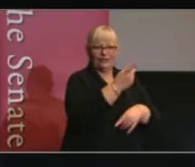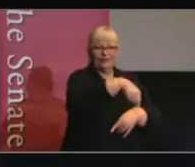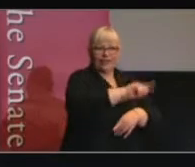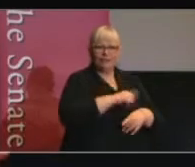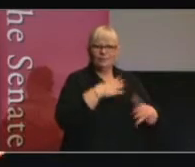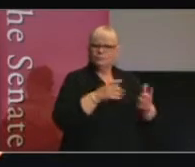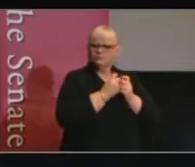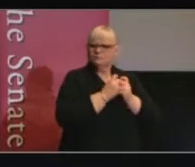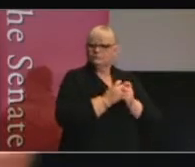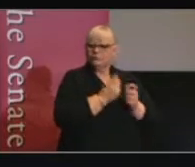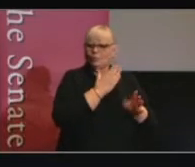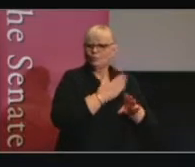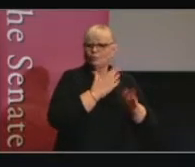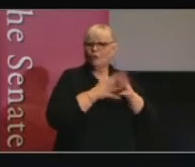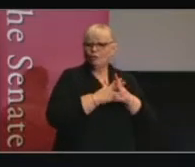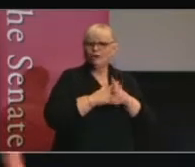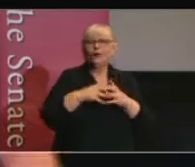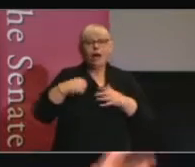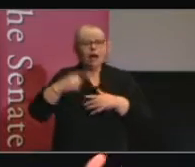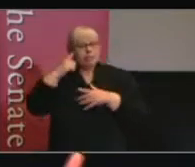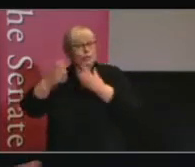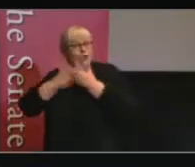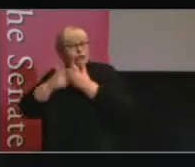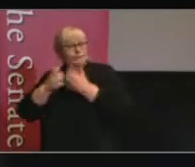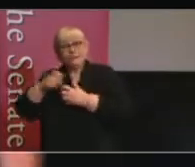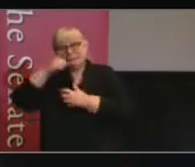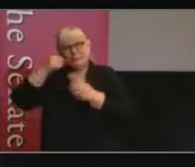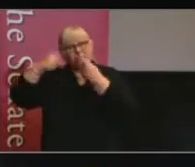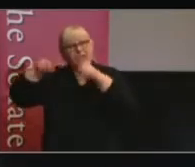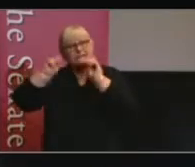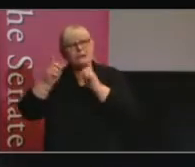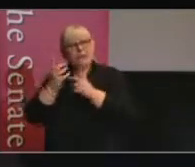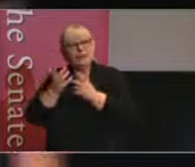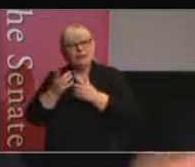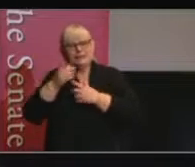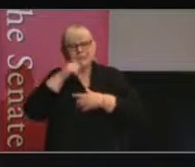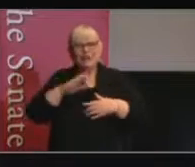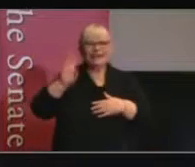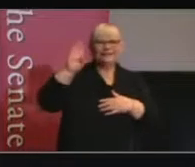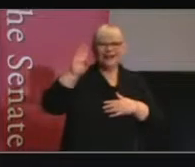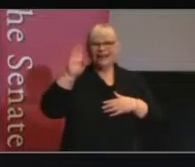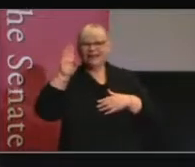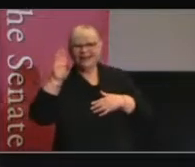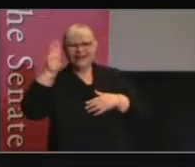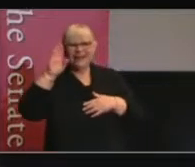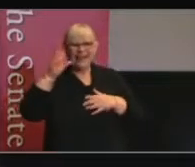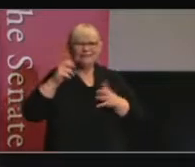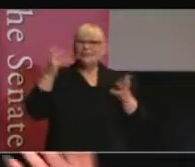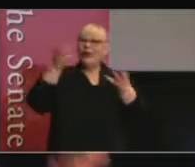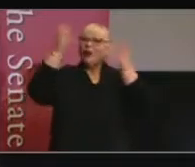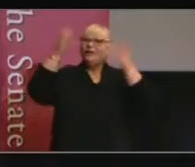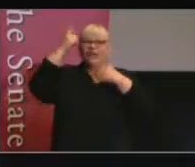And I think academia, who often kind of come forward and have these lofty ideas that aren't practical,